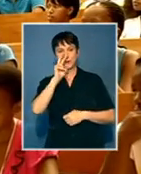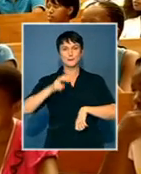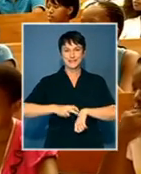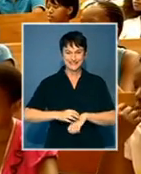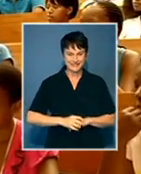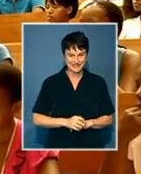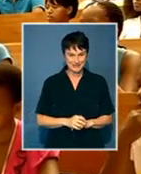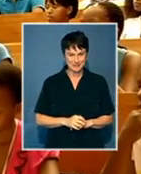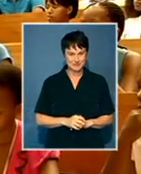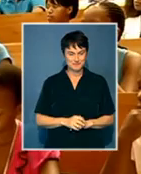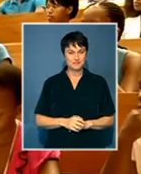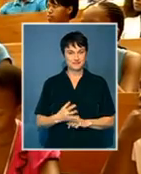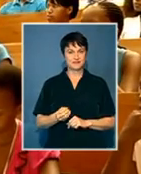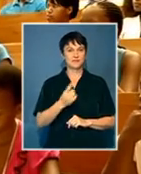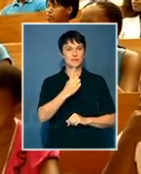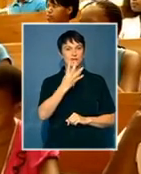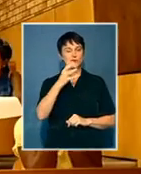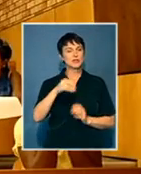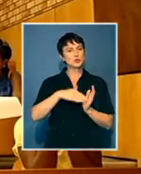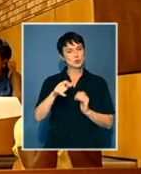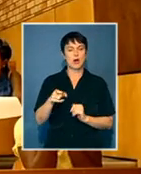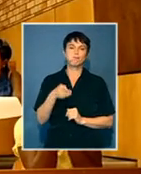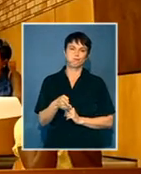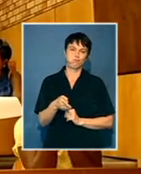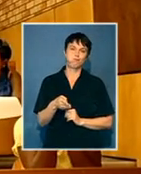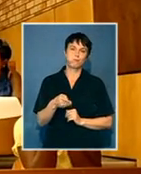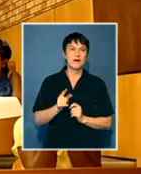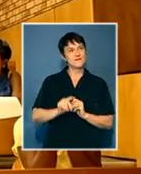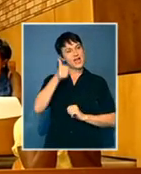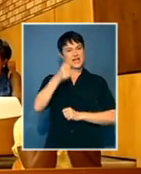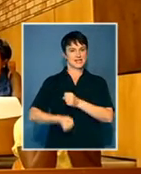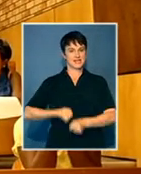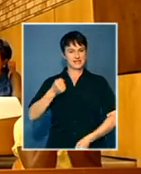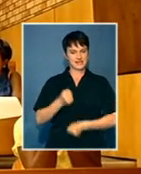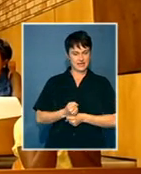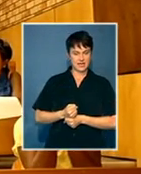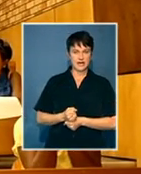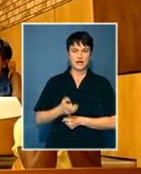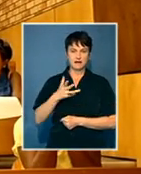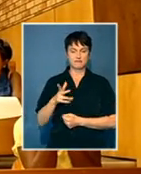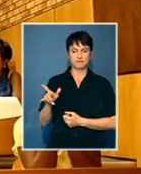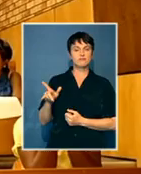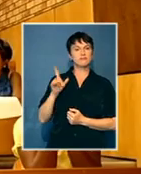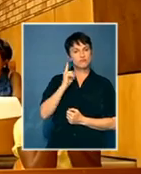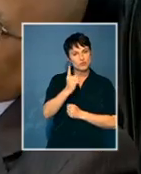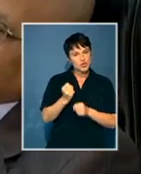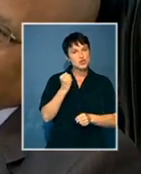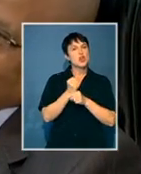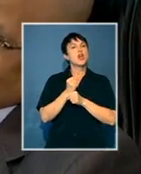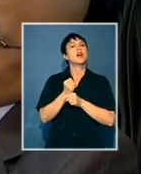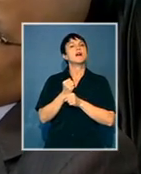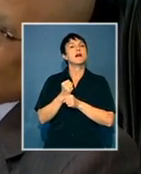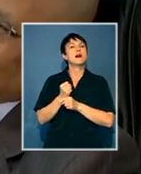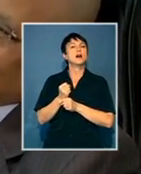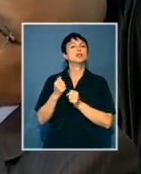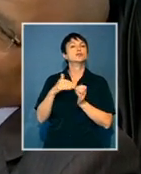Over 140 students have enrolled for the first academic year. The university intends increasing the first-year intake each year. The